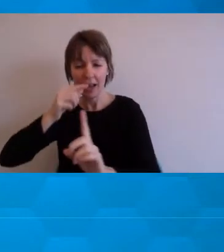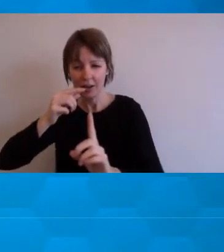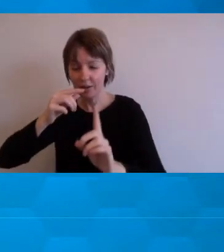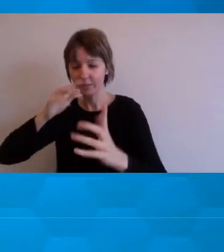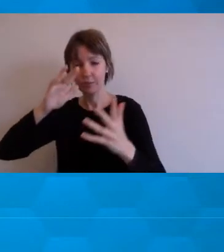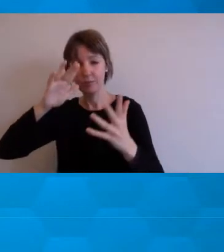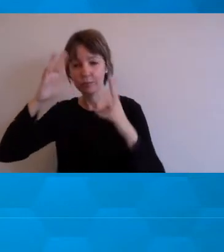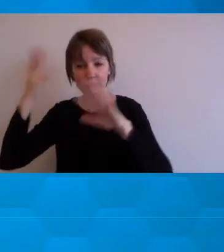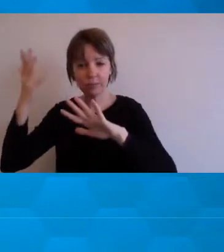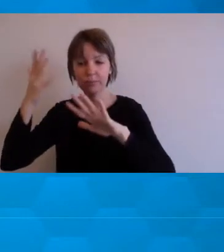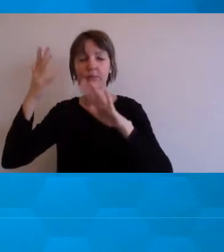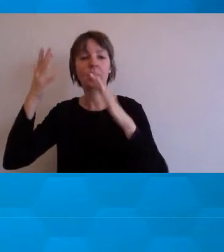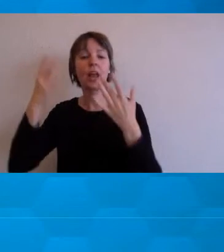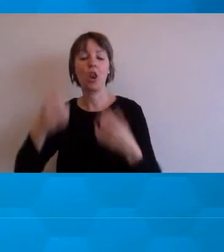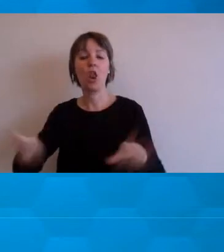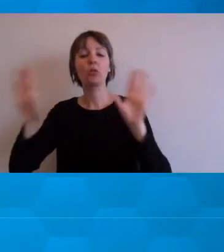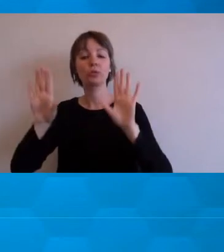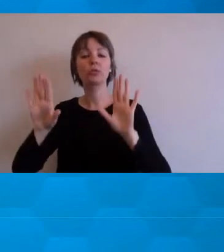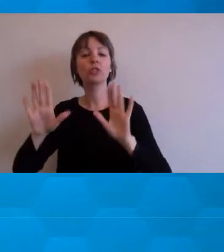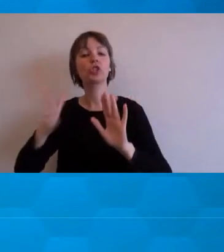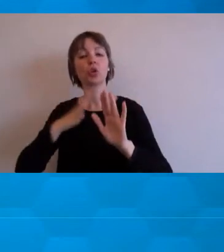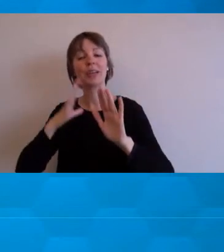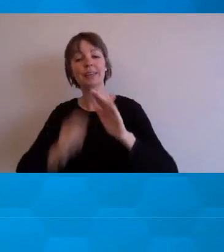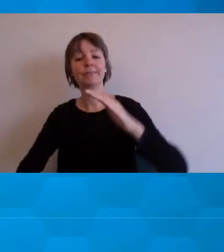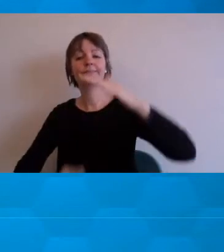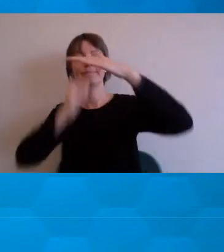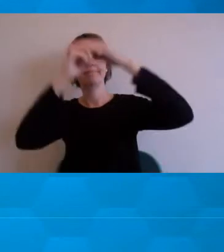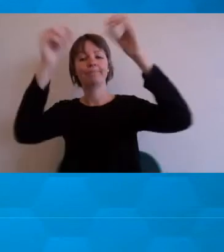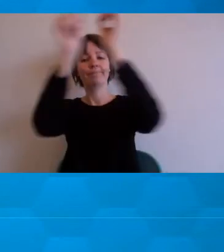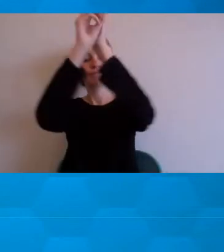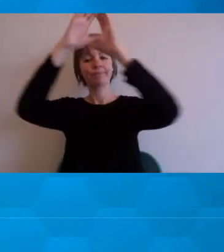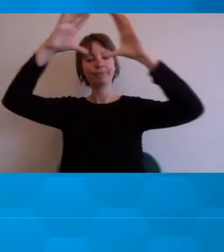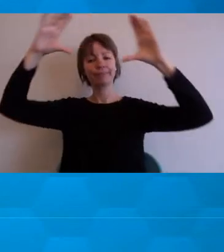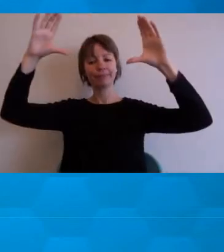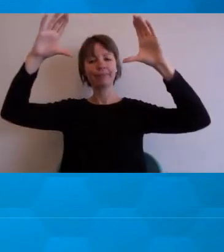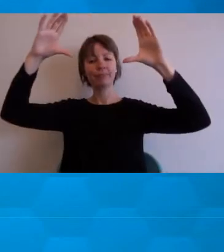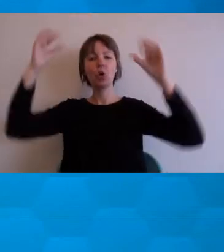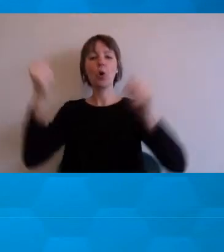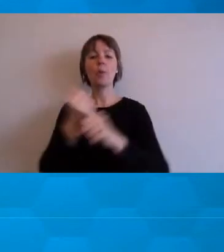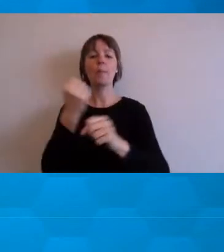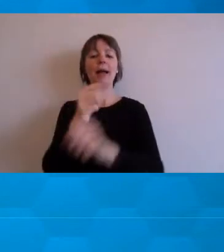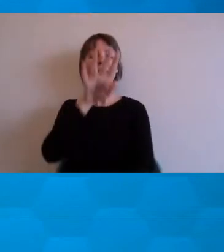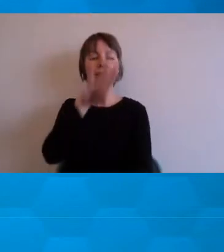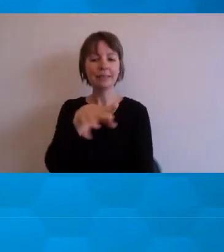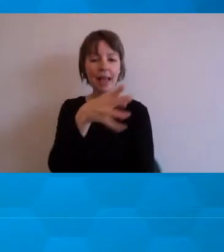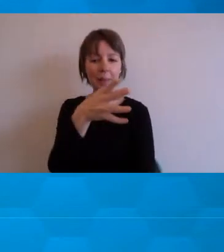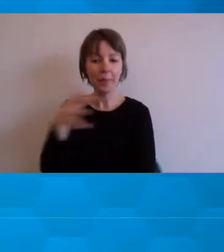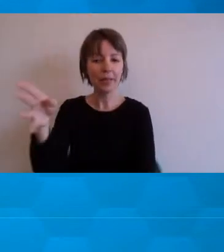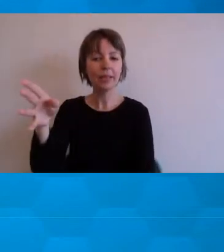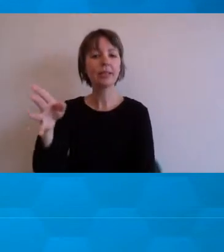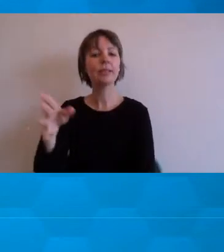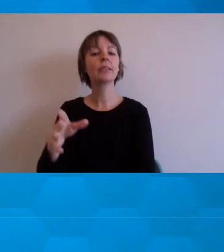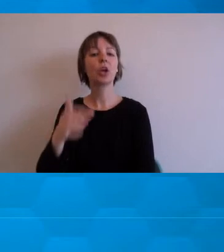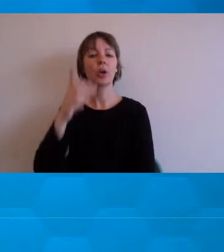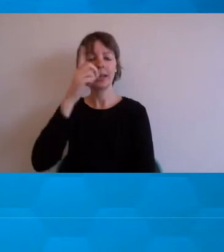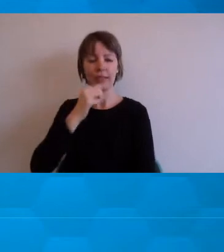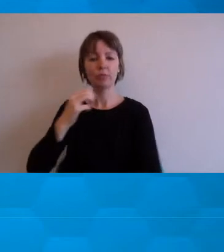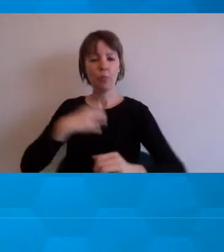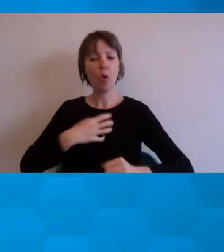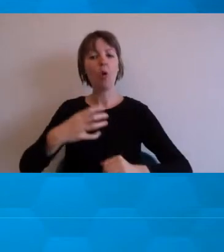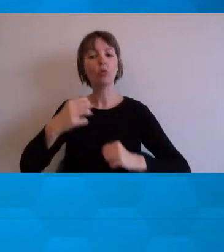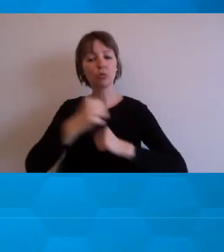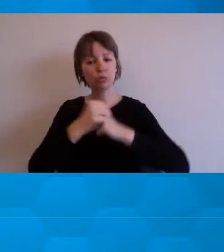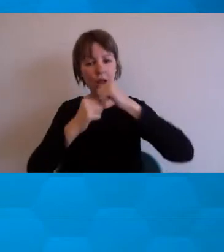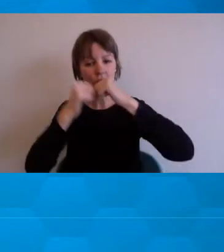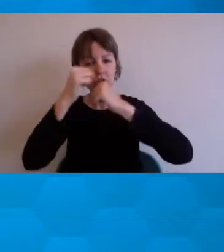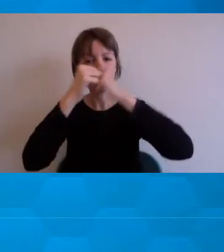up to that big picture, the mind map or create things in a tabular format to say this is where we are. Now we're going to go down here and then